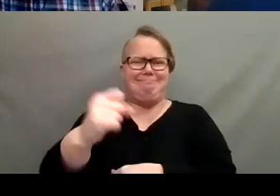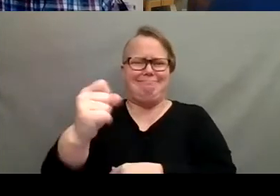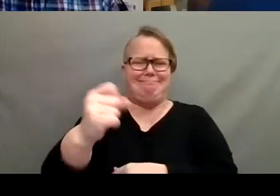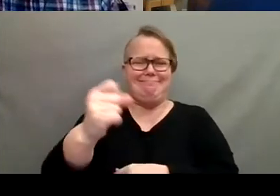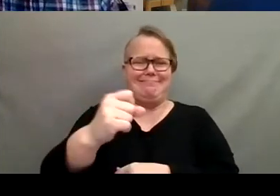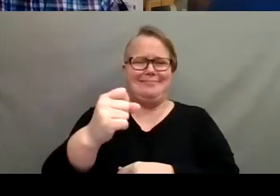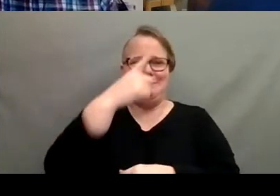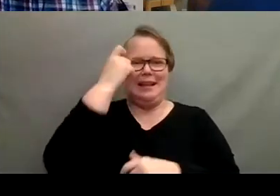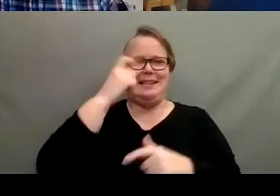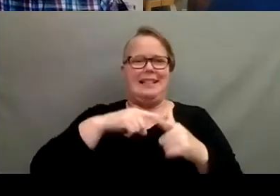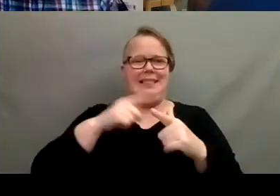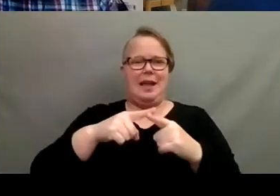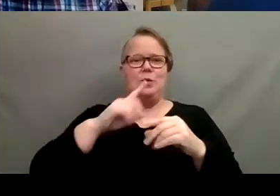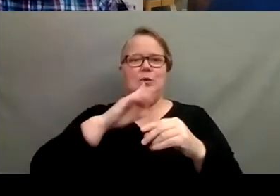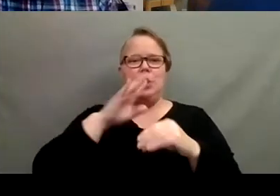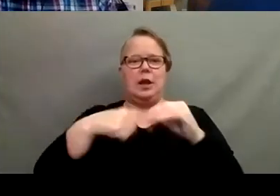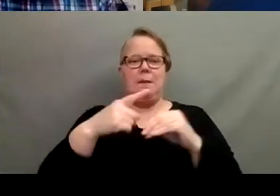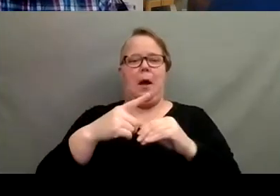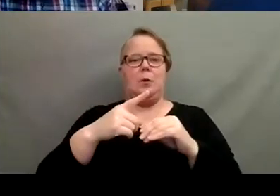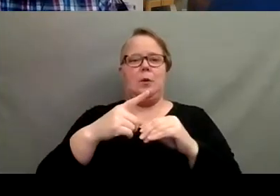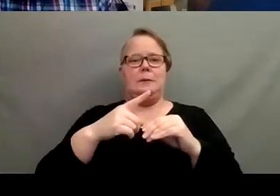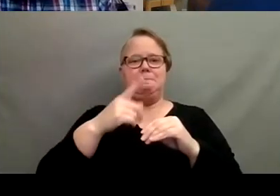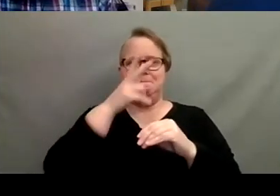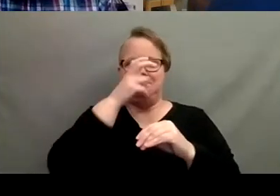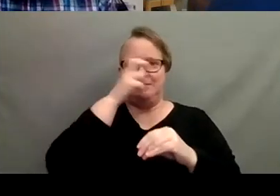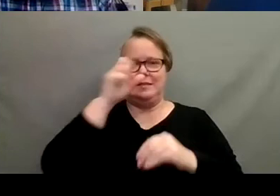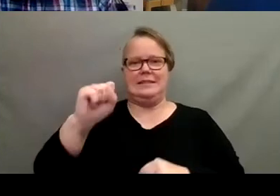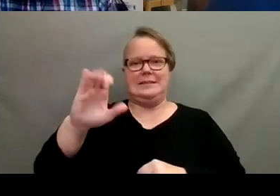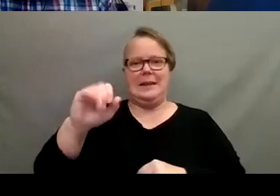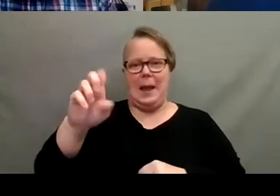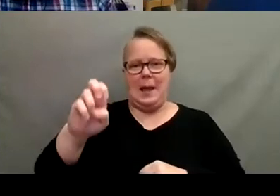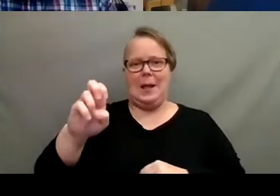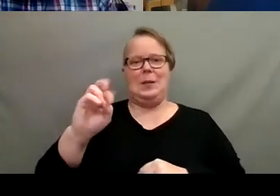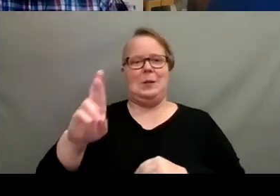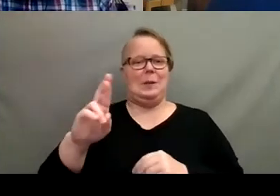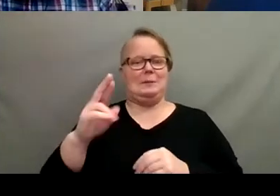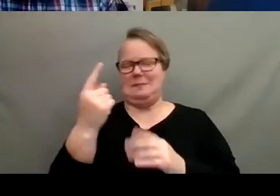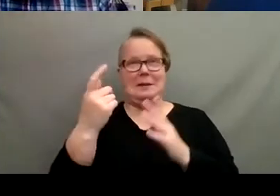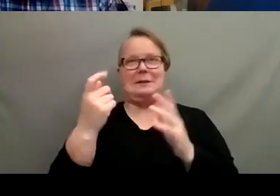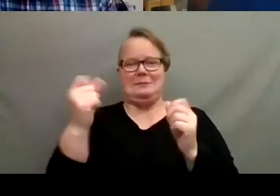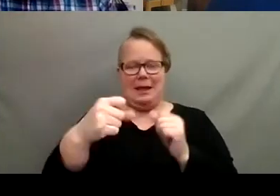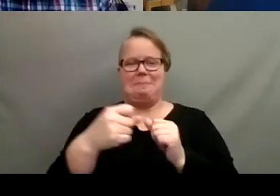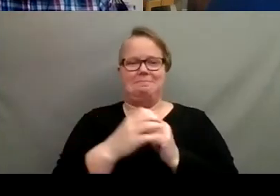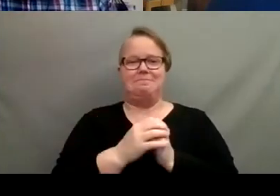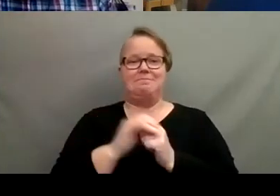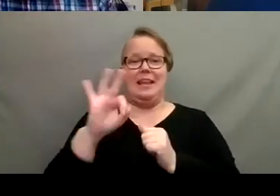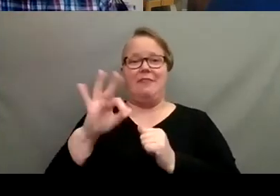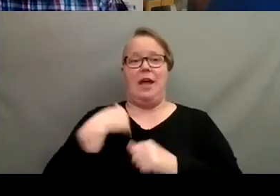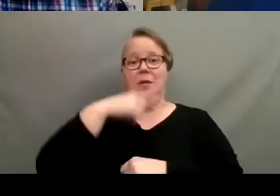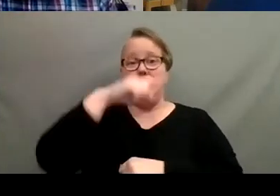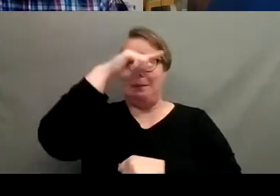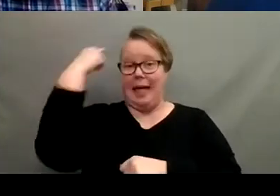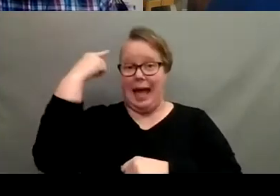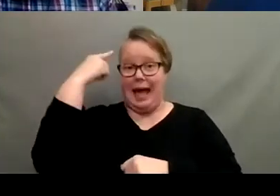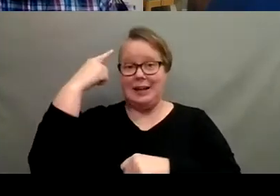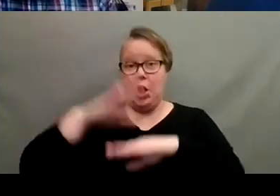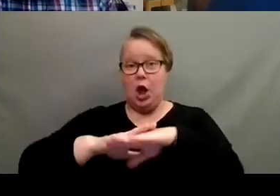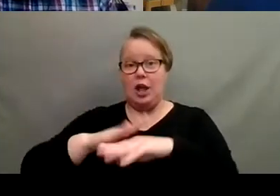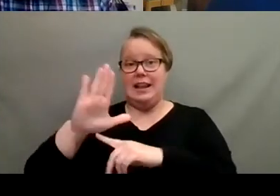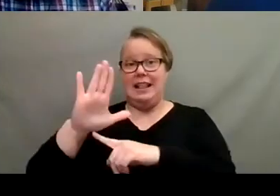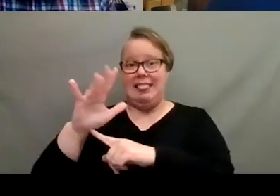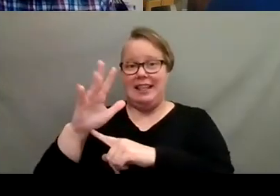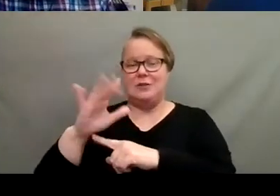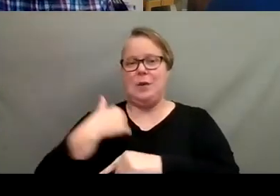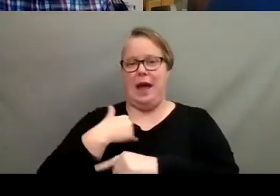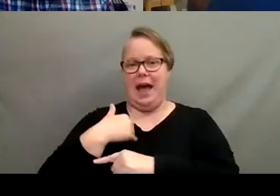Yeah. Cause then we're talking about mealy bug, right? Or scale. Yeah. Yeah. Or scale. Yeah. If you have, if you have black crusties on your leaves, then you've got mealy bugs